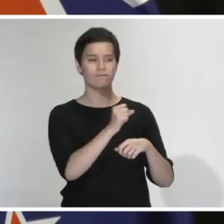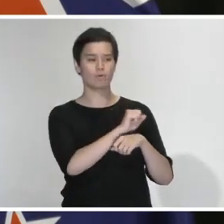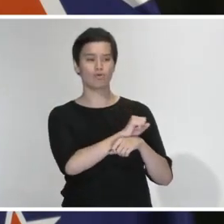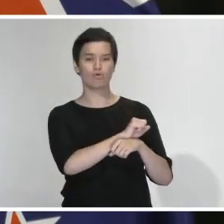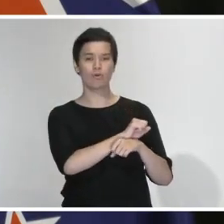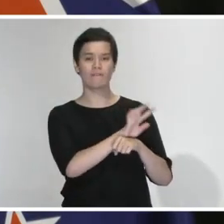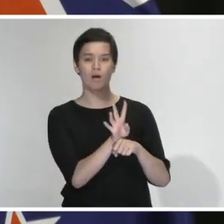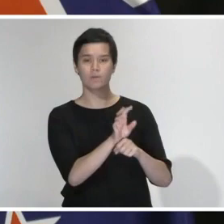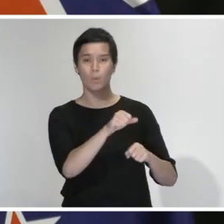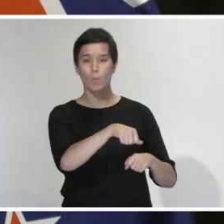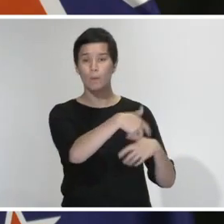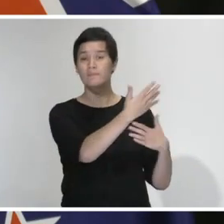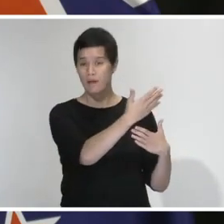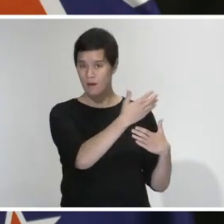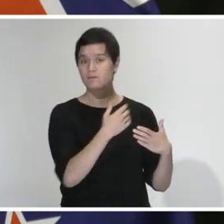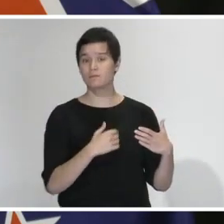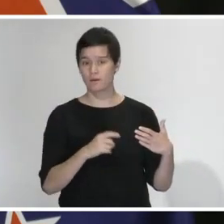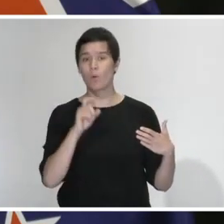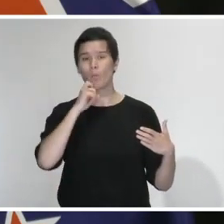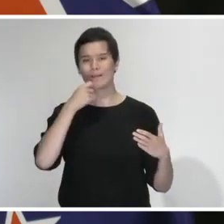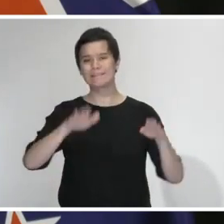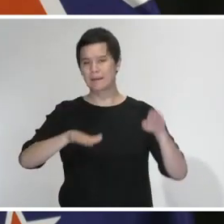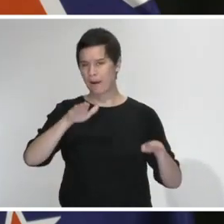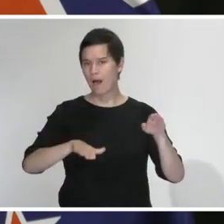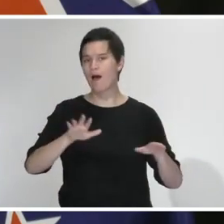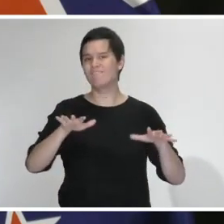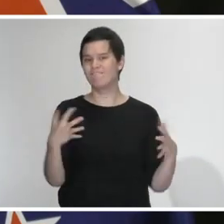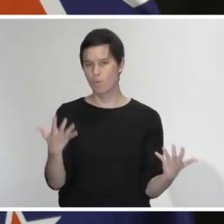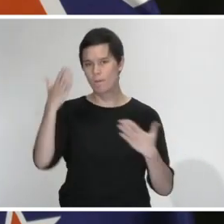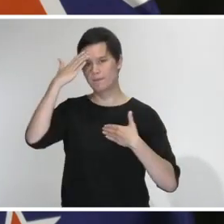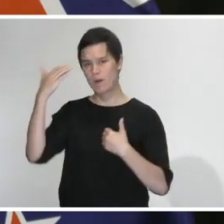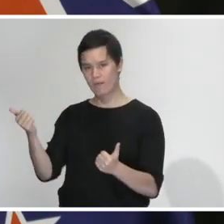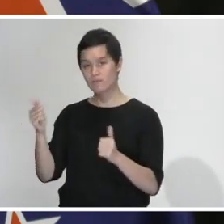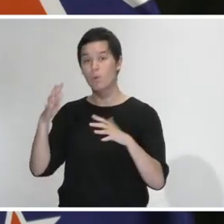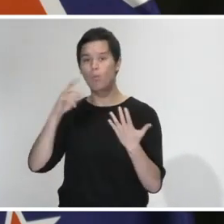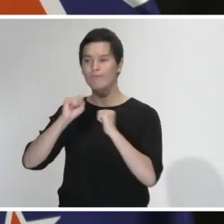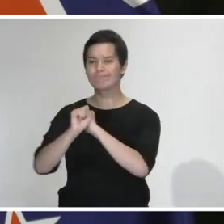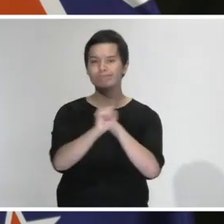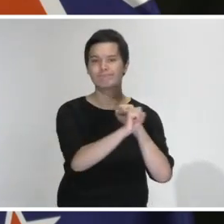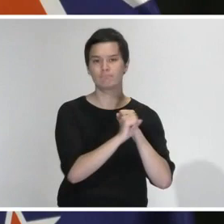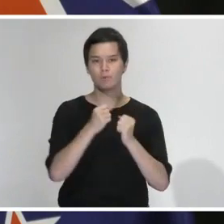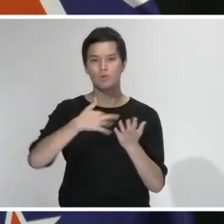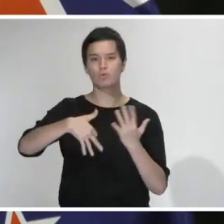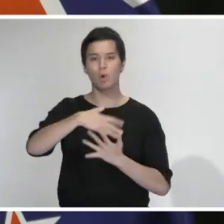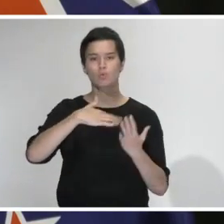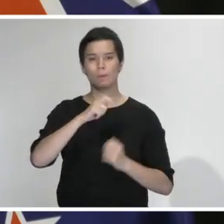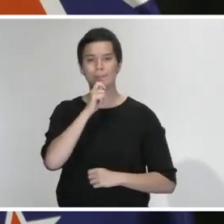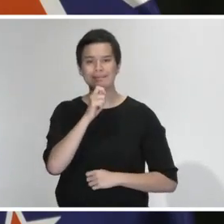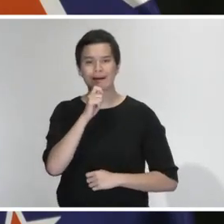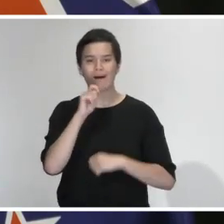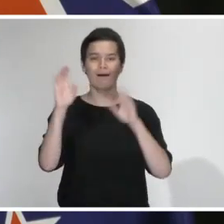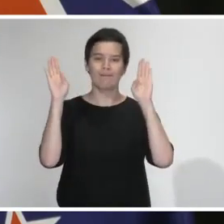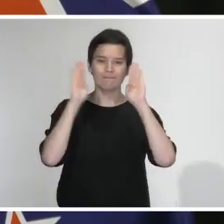similar ways to access New Zealanders. So a lot of use of our social media and online platforms to access